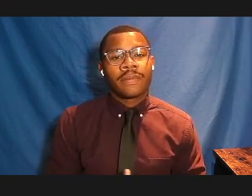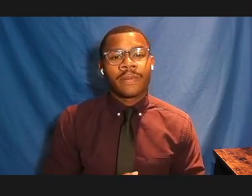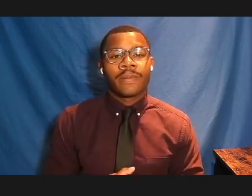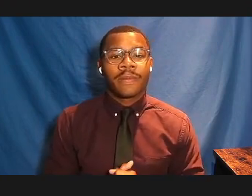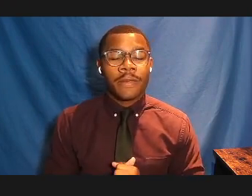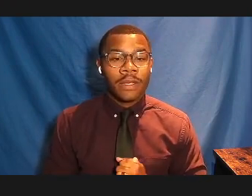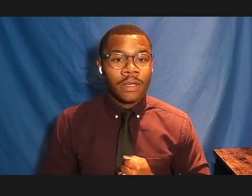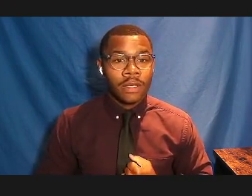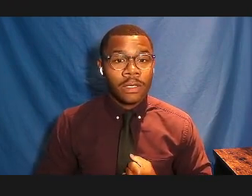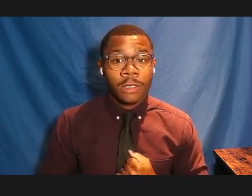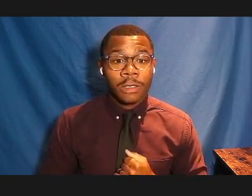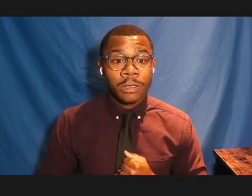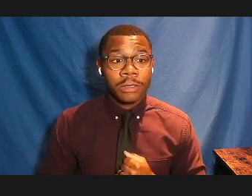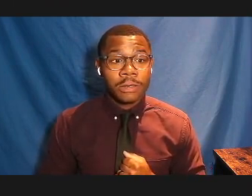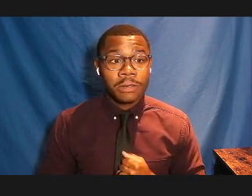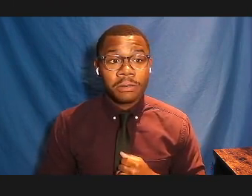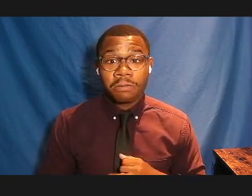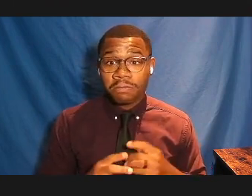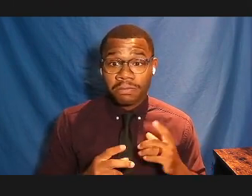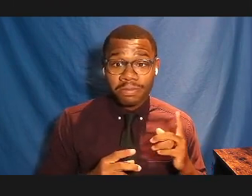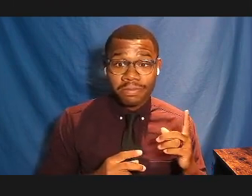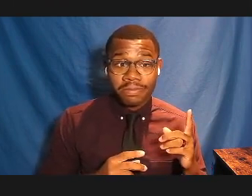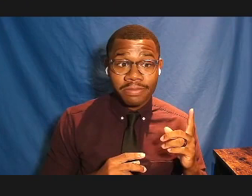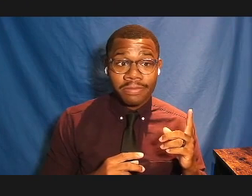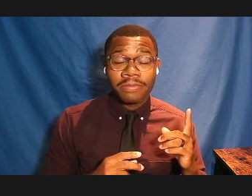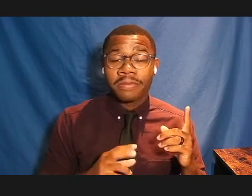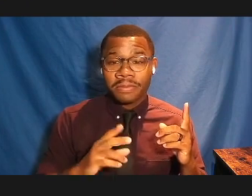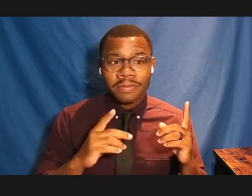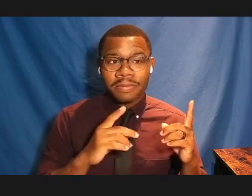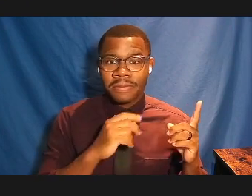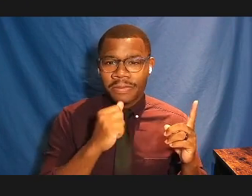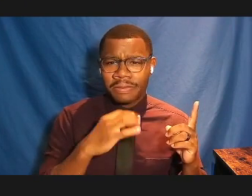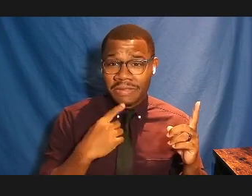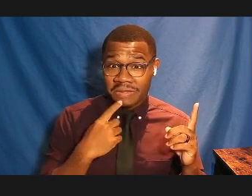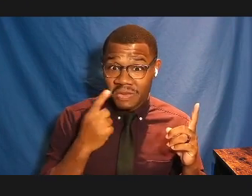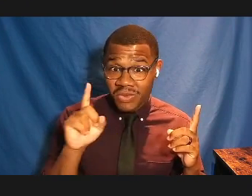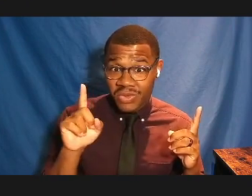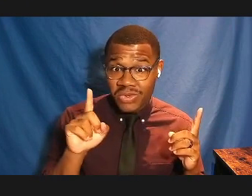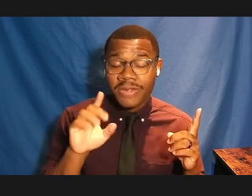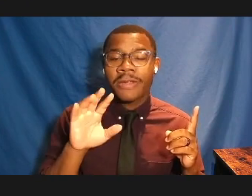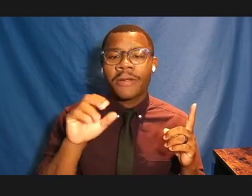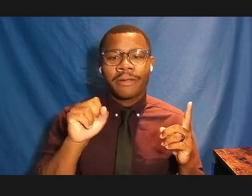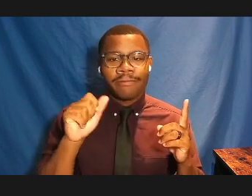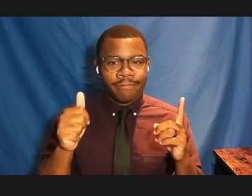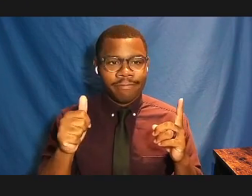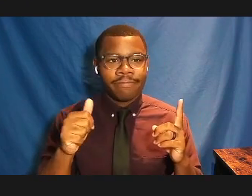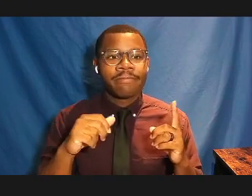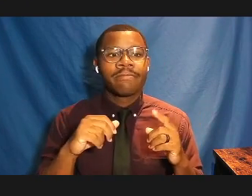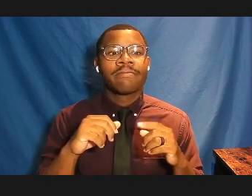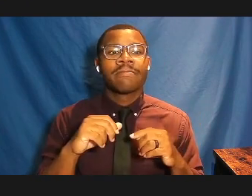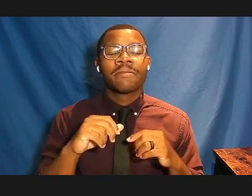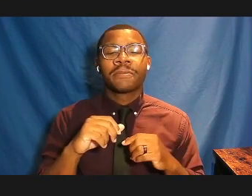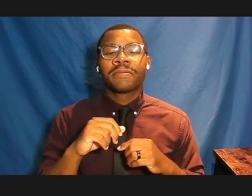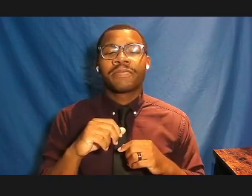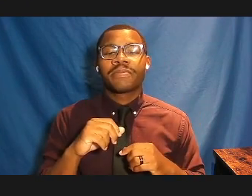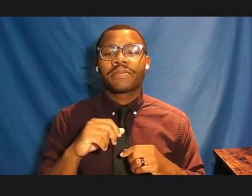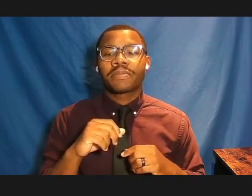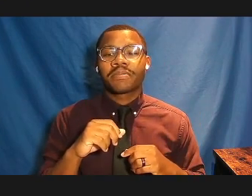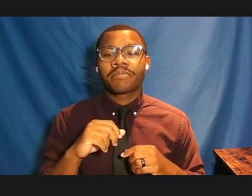Does this work? Yeah, good. I guess I thought I would say whenever we're talking about